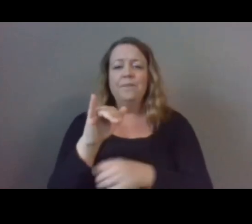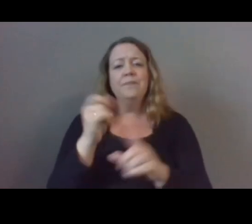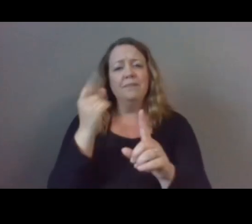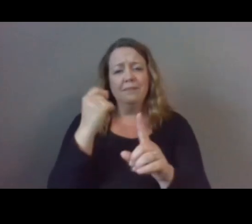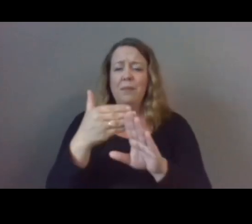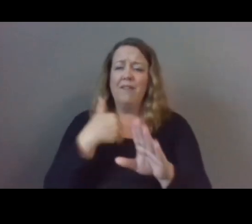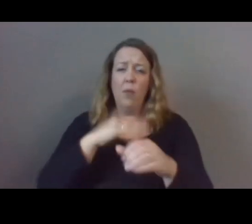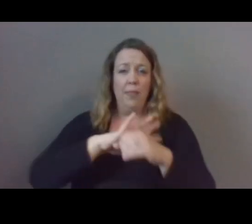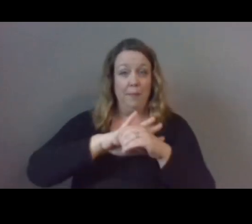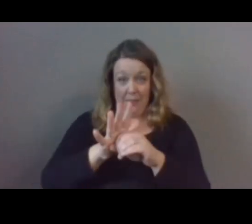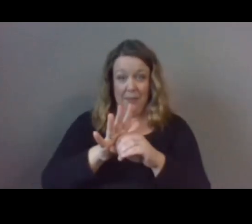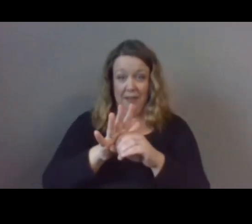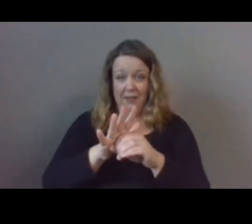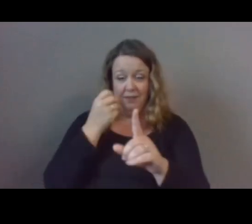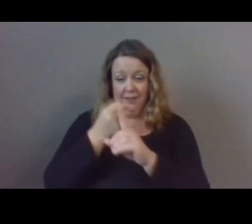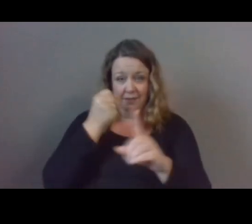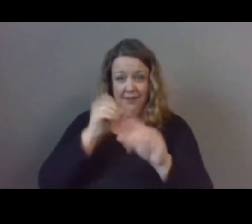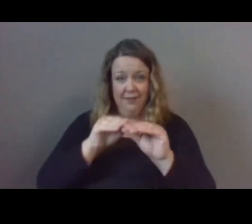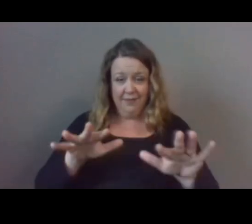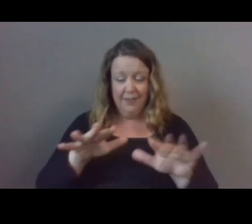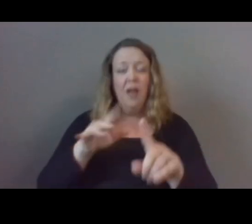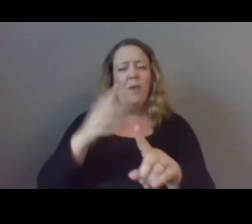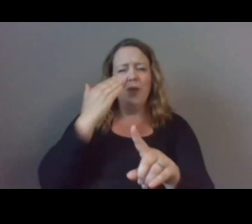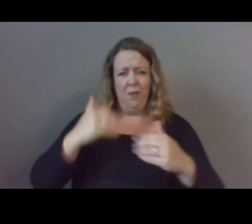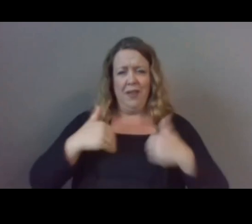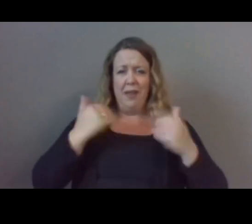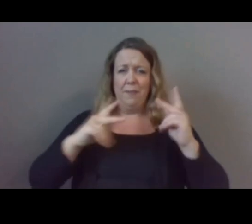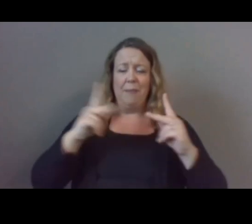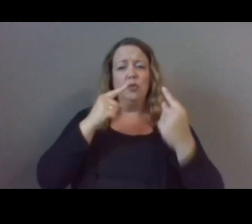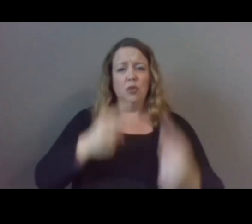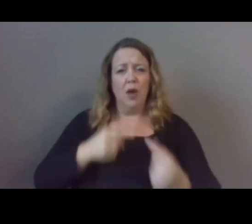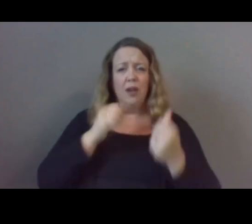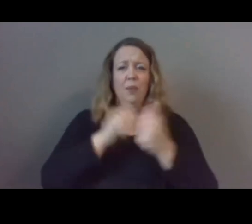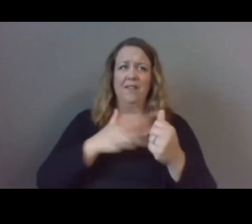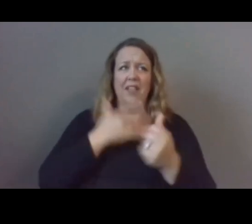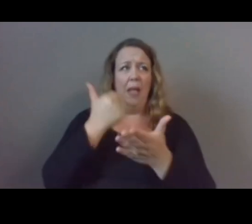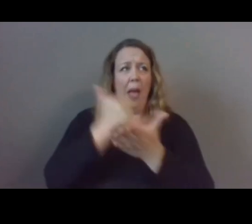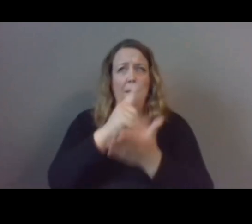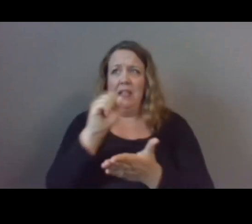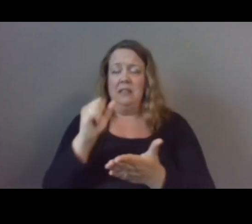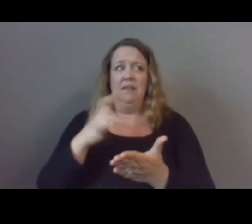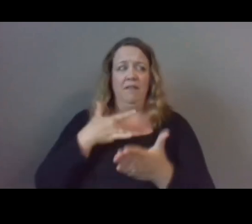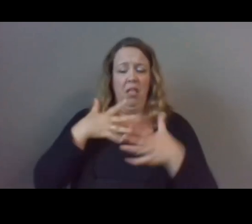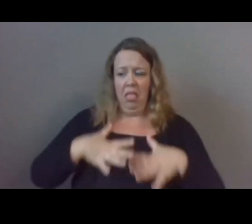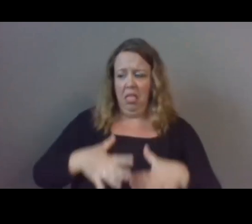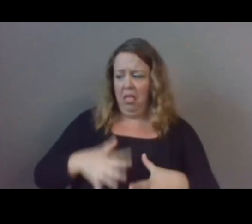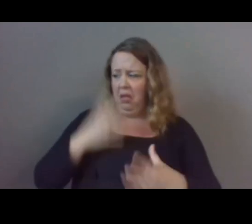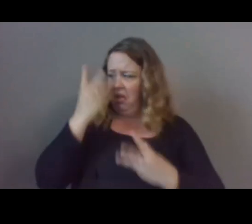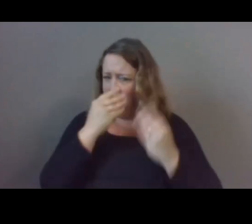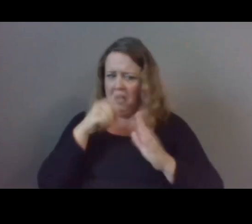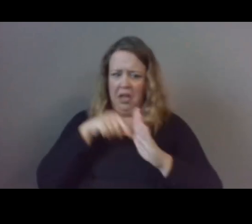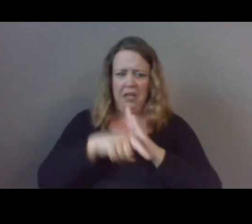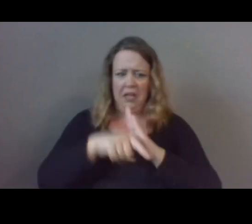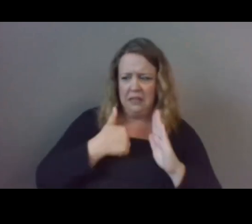pandemic, we know that young people were struggling with feelings of helplessness, depression, and even suicidal thoughts,